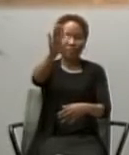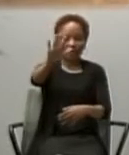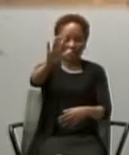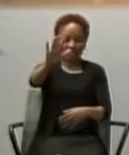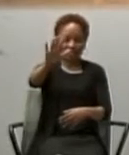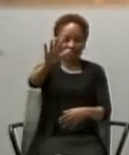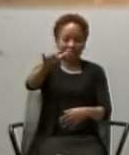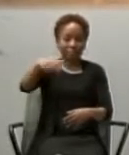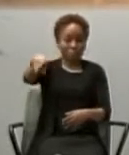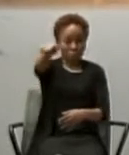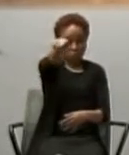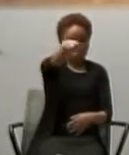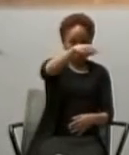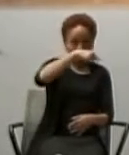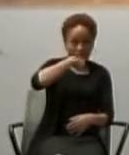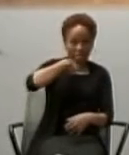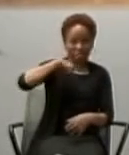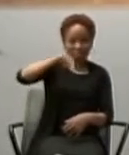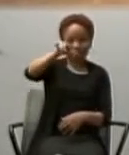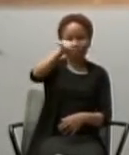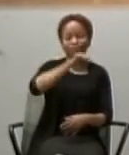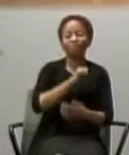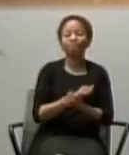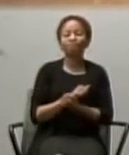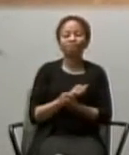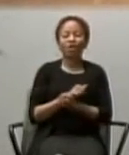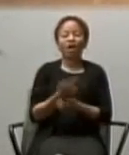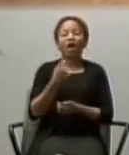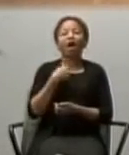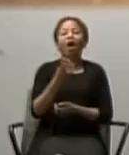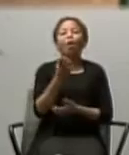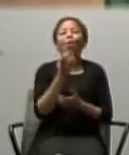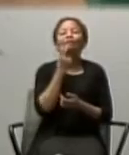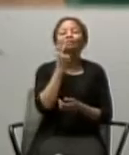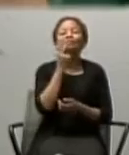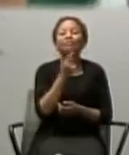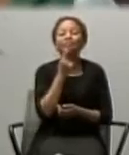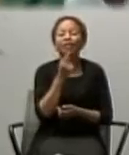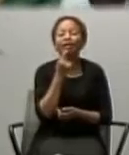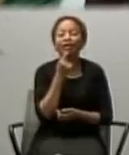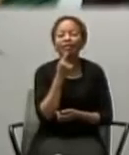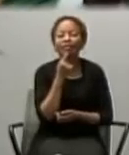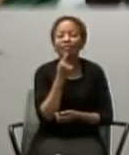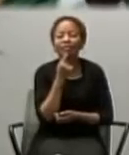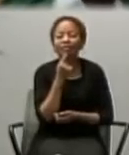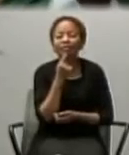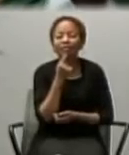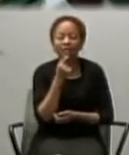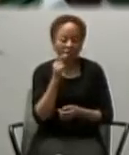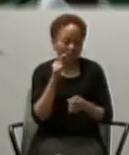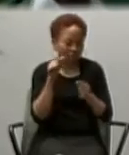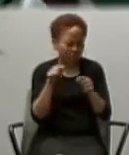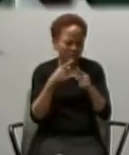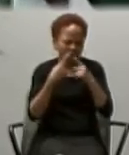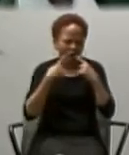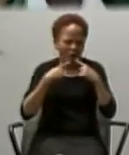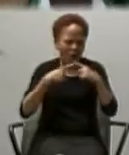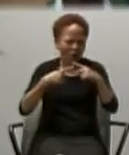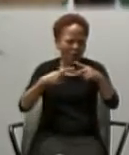I want to propose to all of us that this gospel reading from Mark